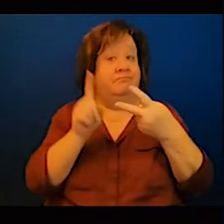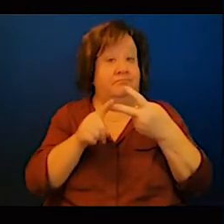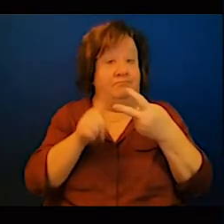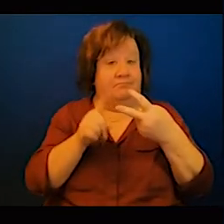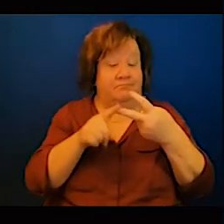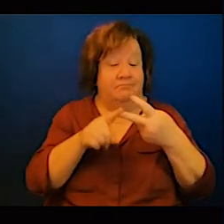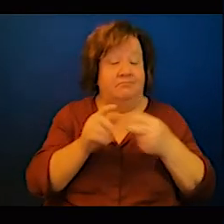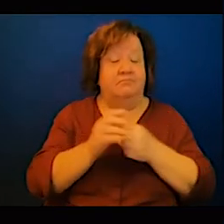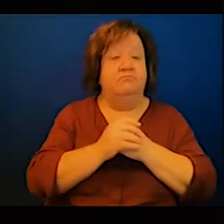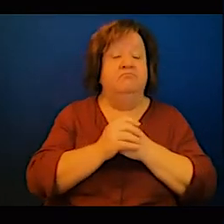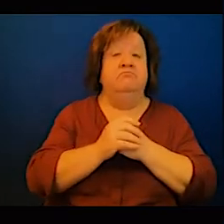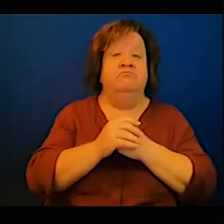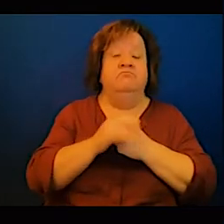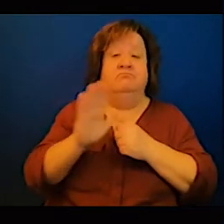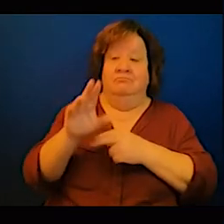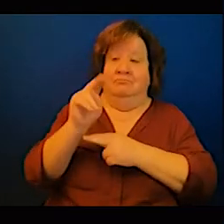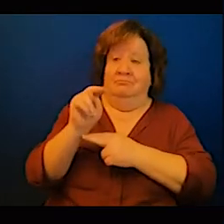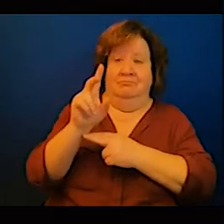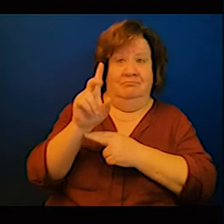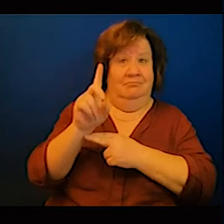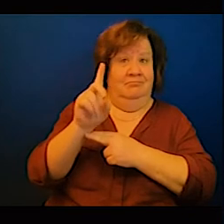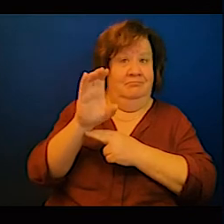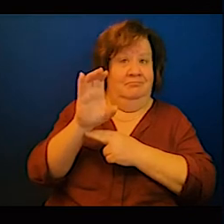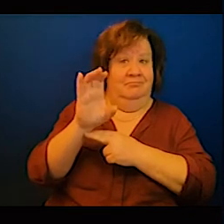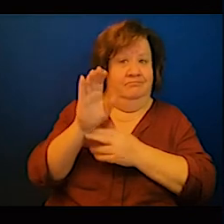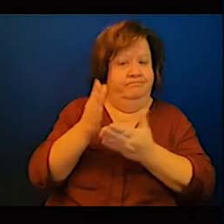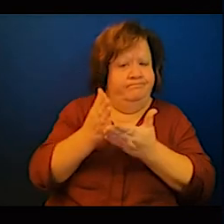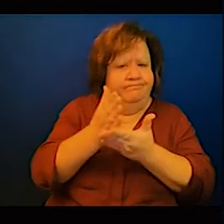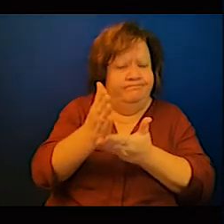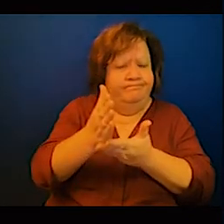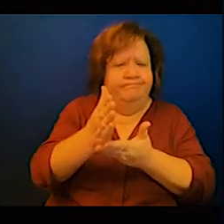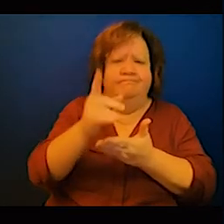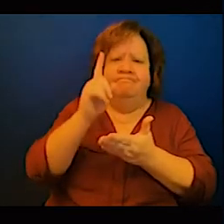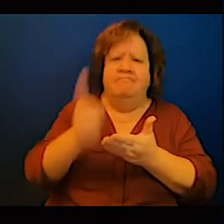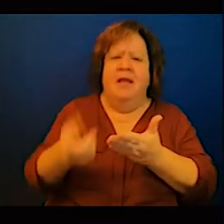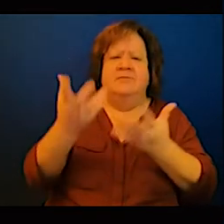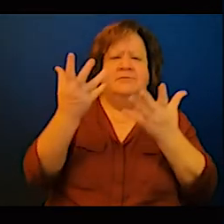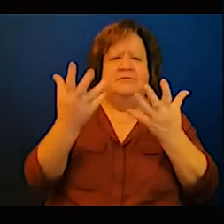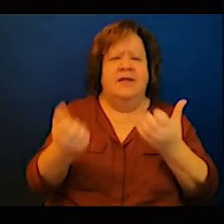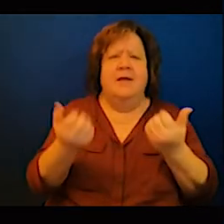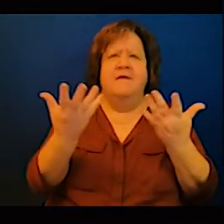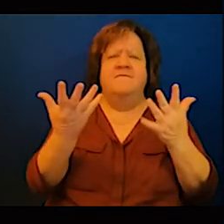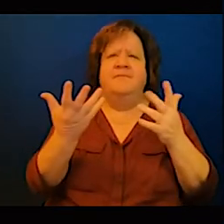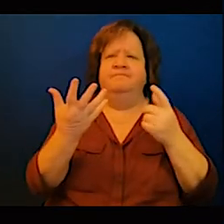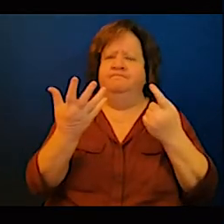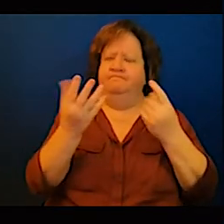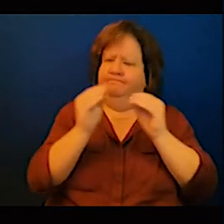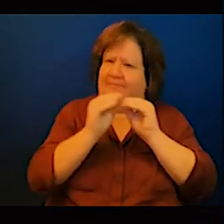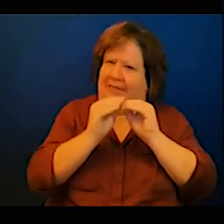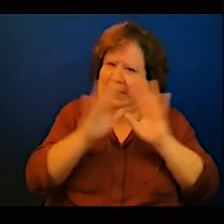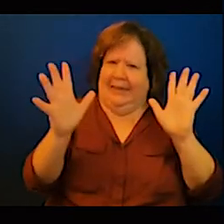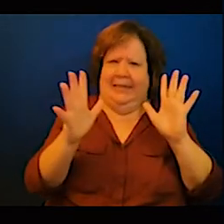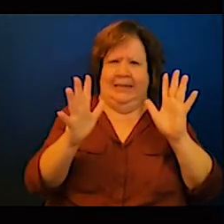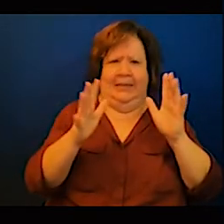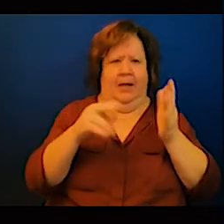different sectors of the economy and I believe this is where probably the country will get